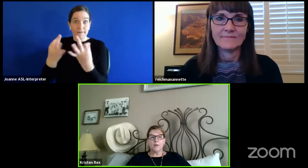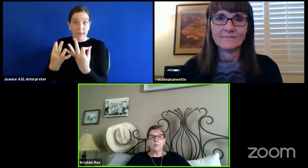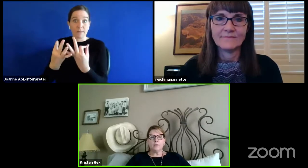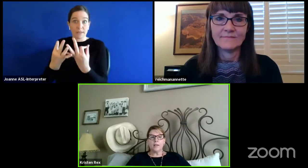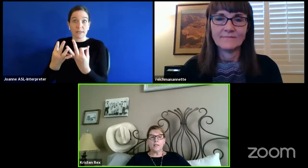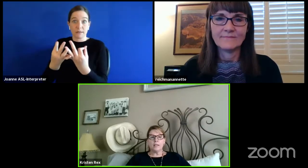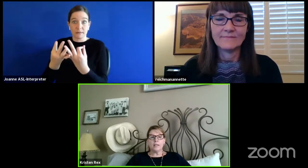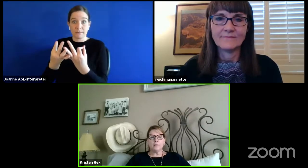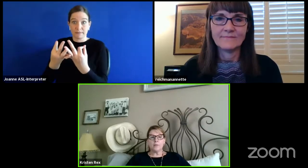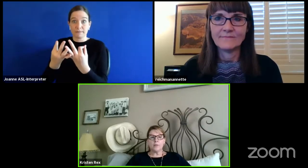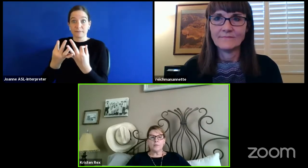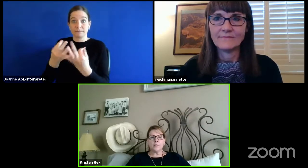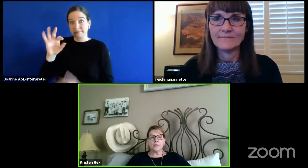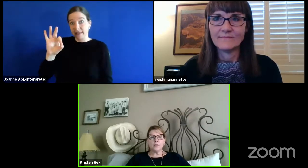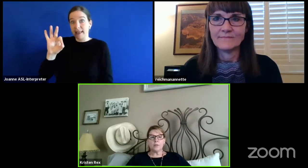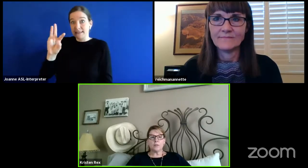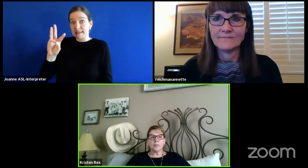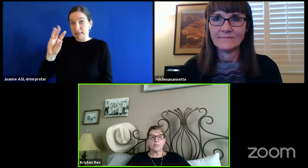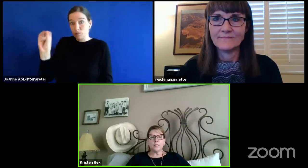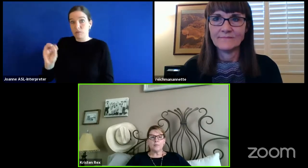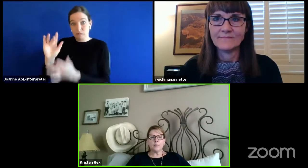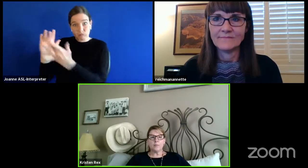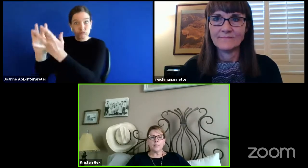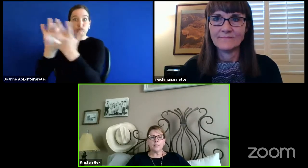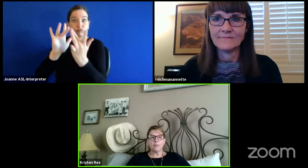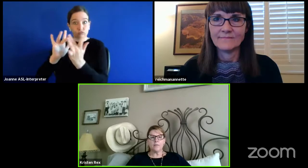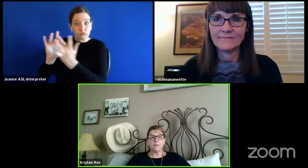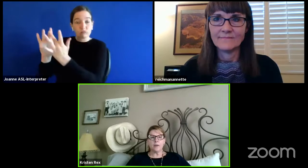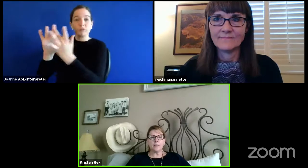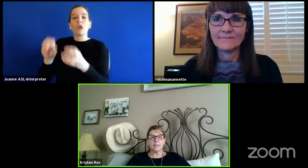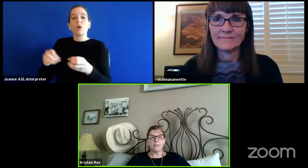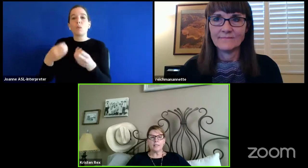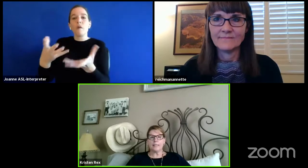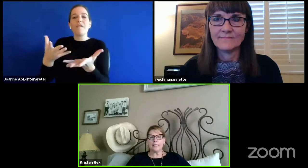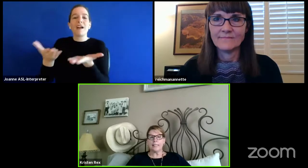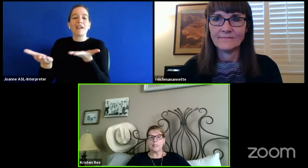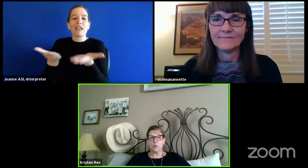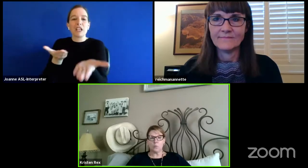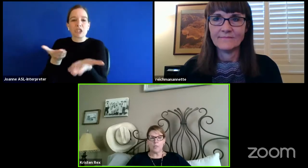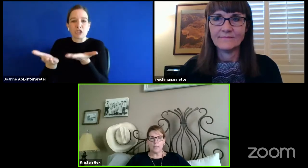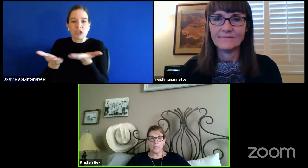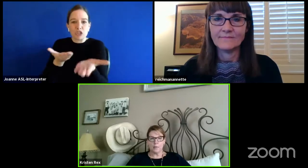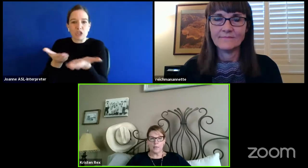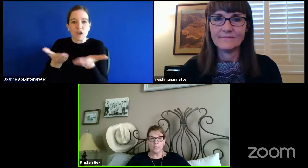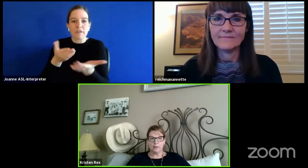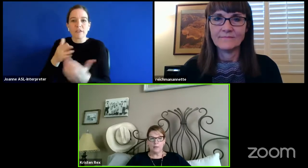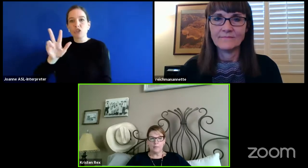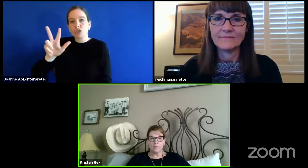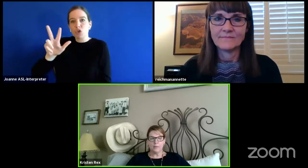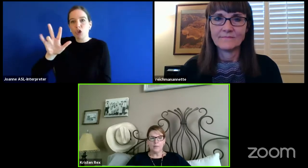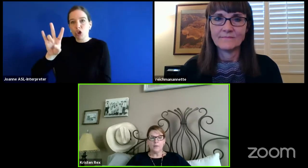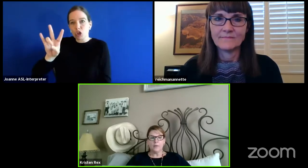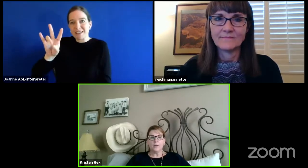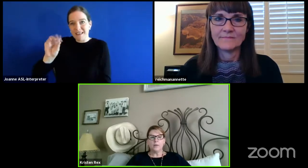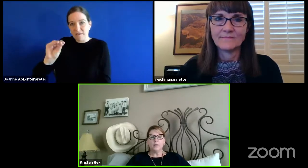They are providing services to 37% of the families at least one time a week.